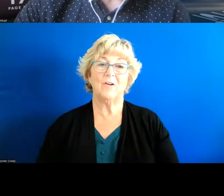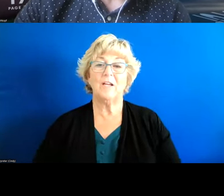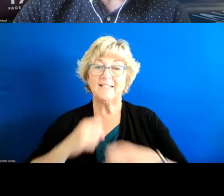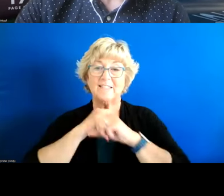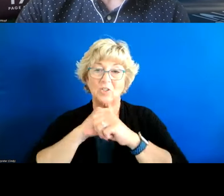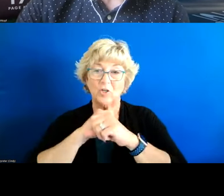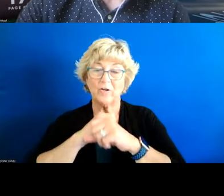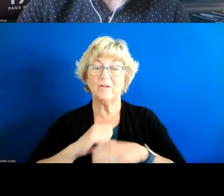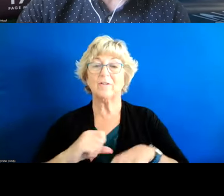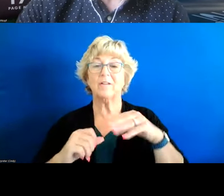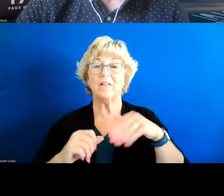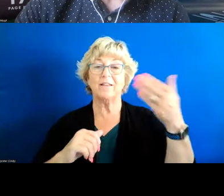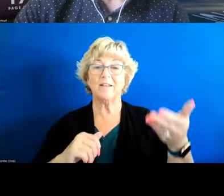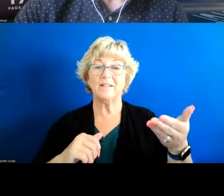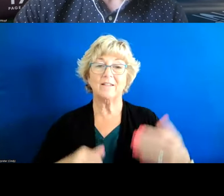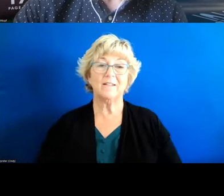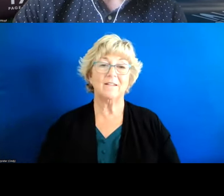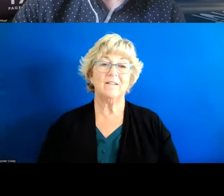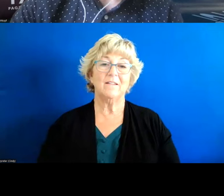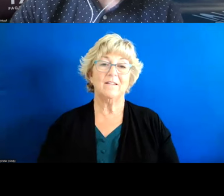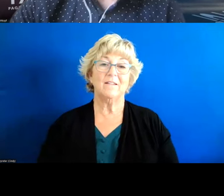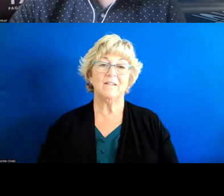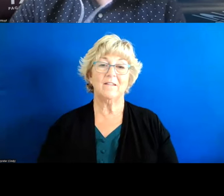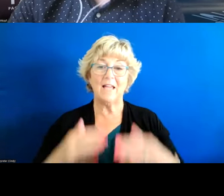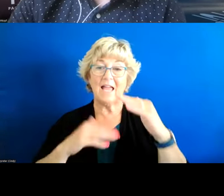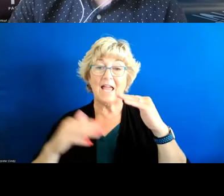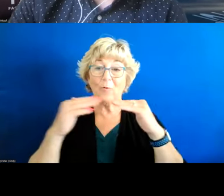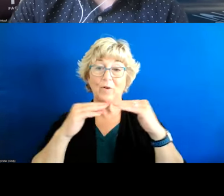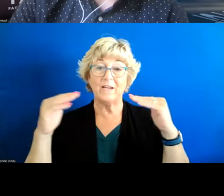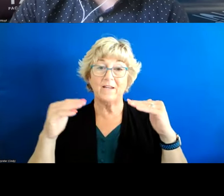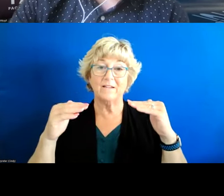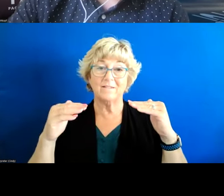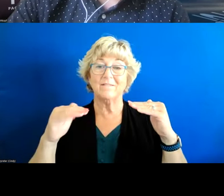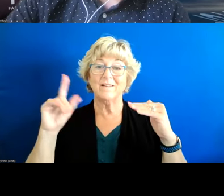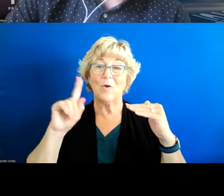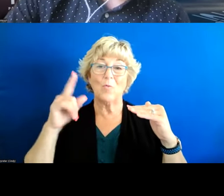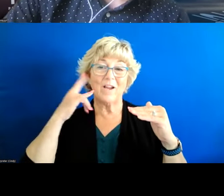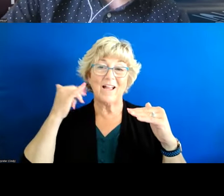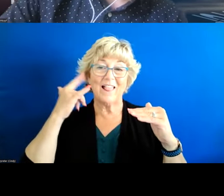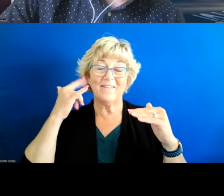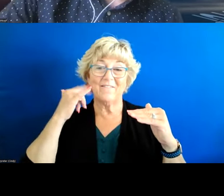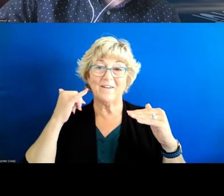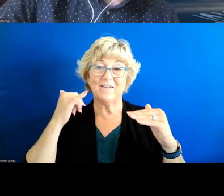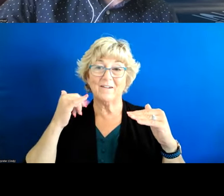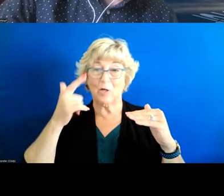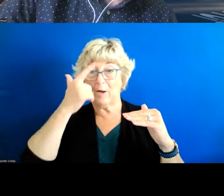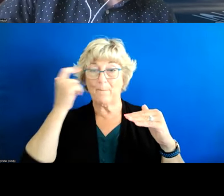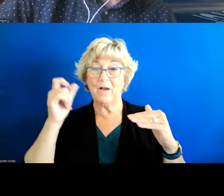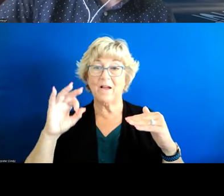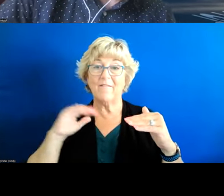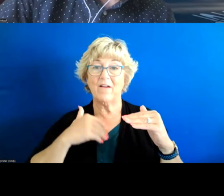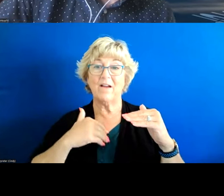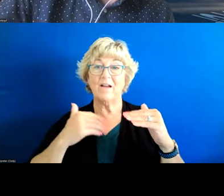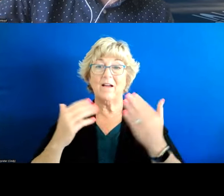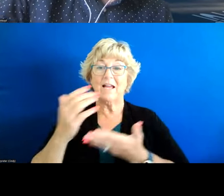security next slide equity so equity is the one where california um you know due to our uh levels